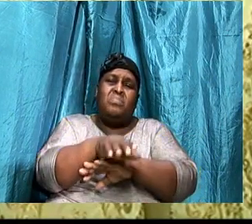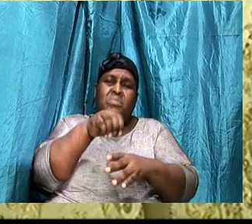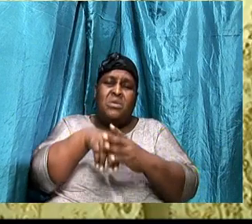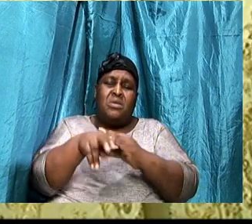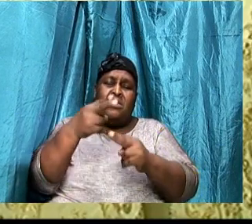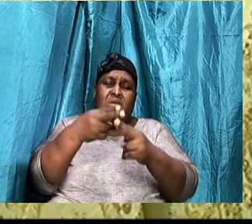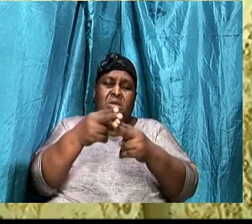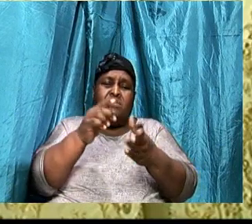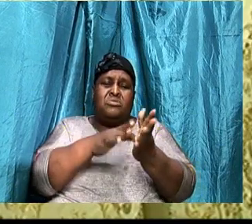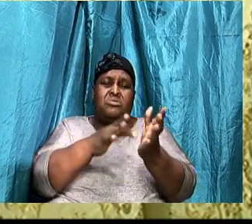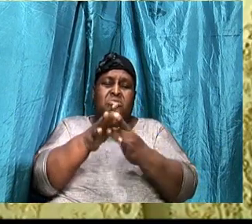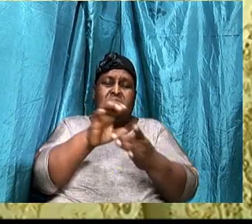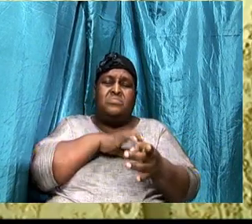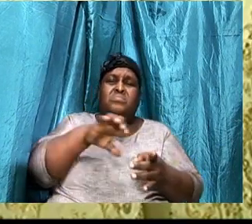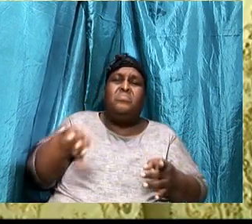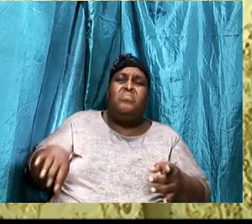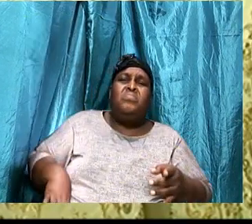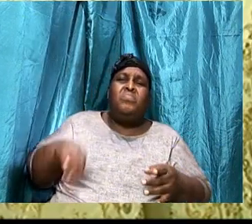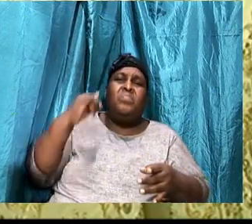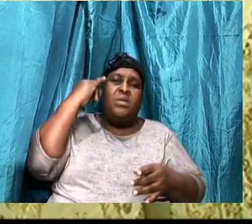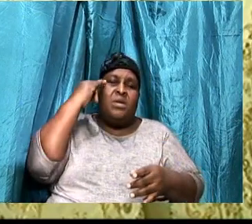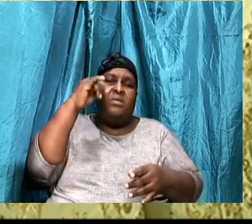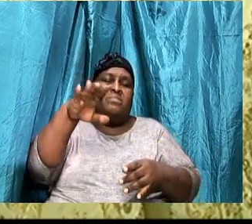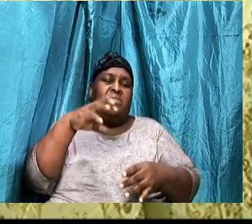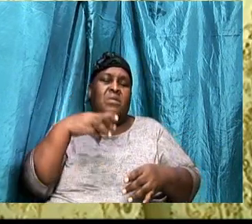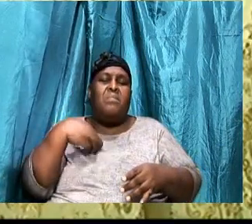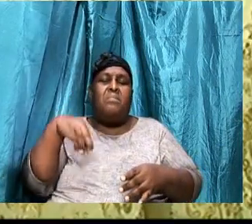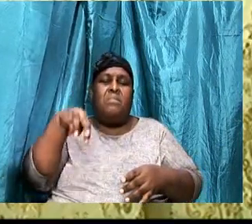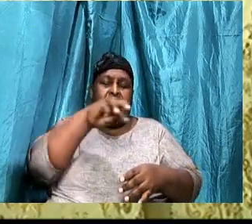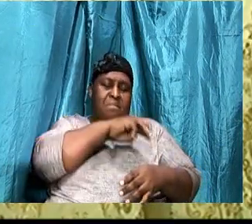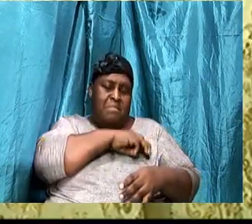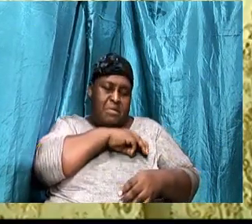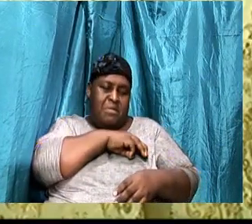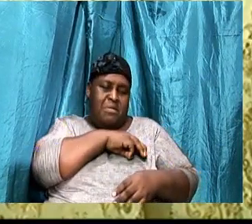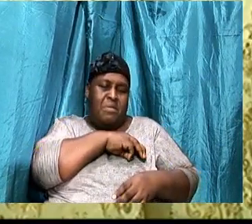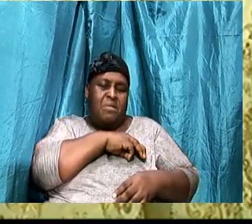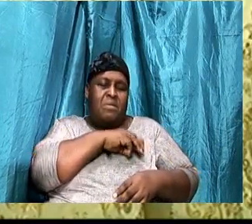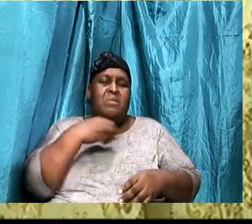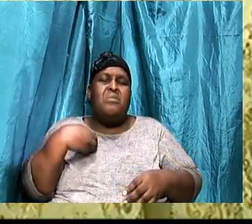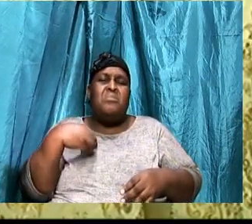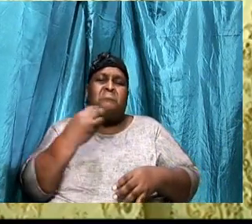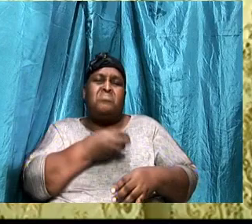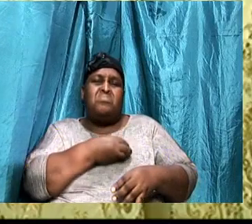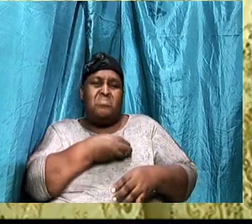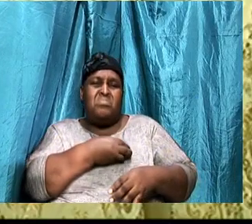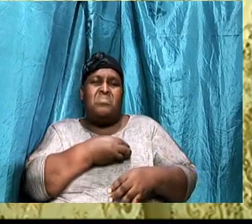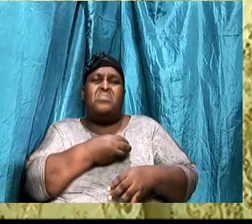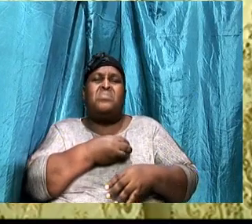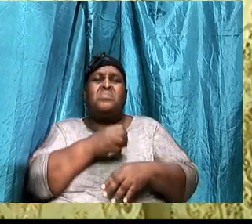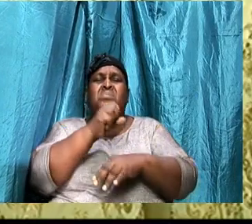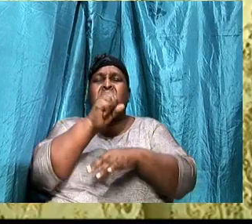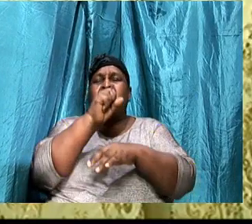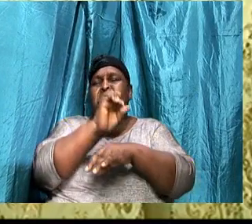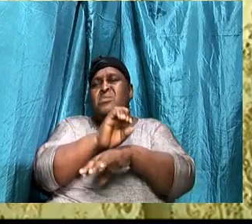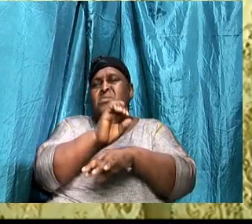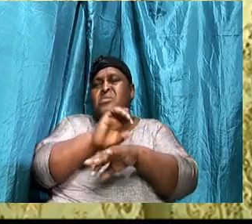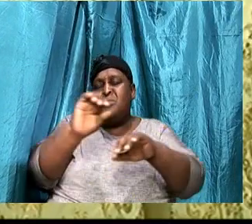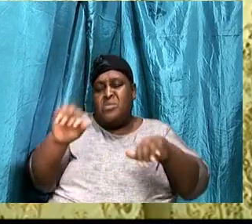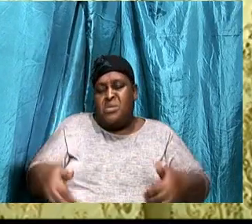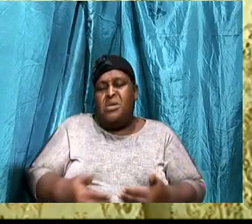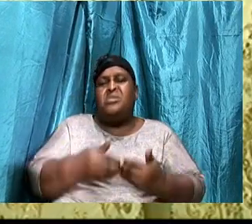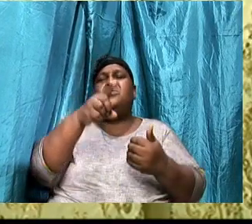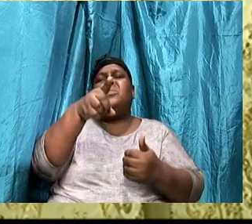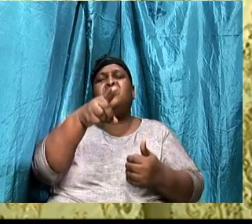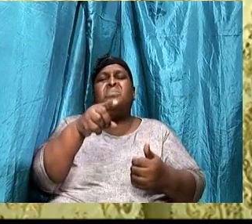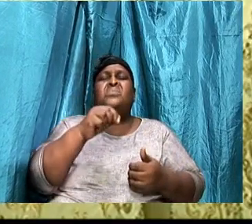name of Jesus Christ. If you are a member of our assembly, we greet you. If you are not a member and you are just